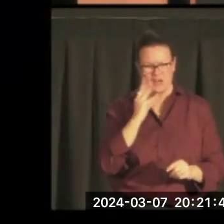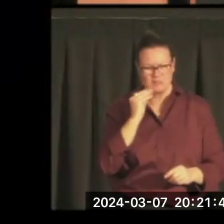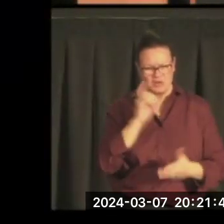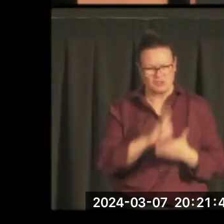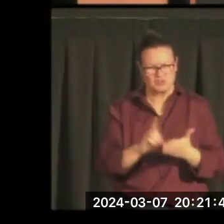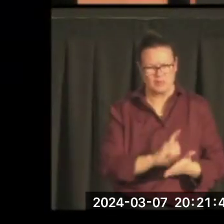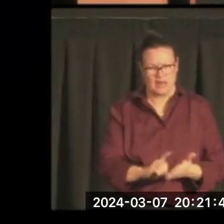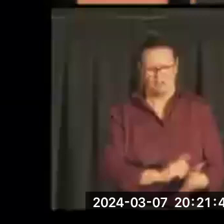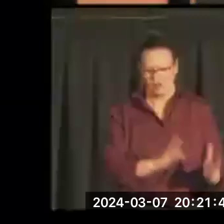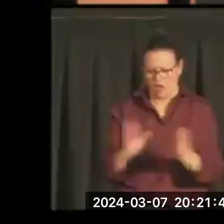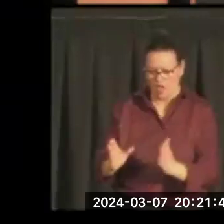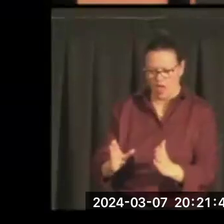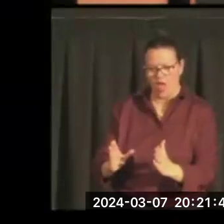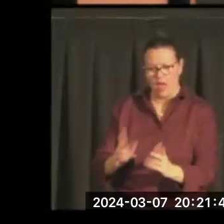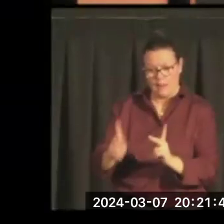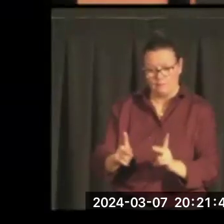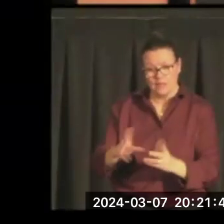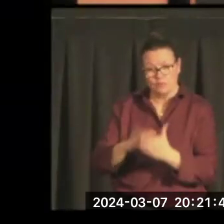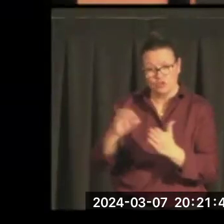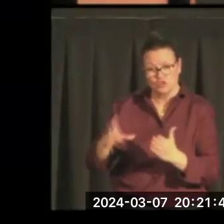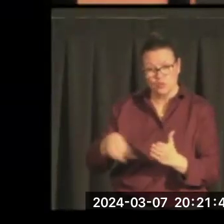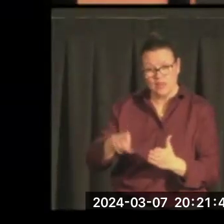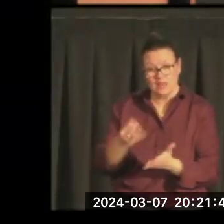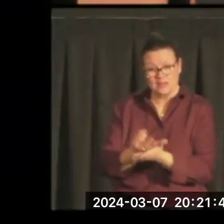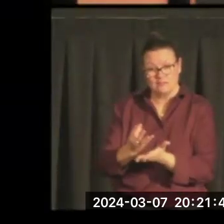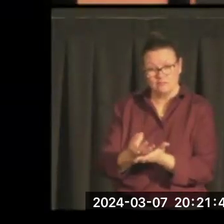Compassionate for those students who needed federal aid to go to education.